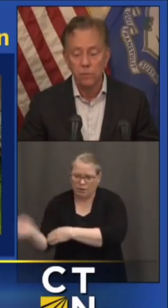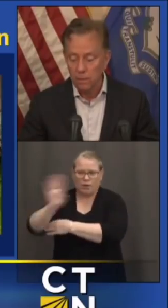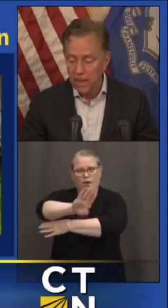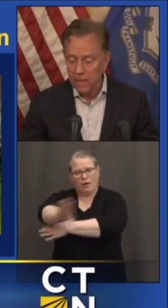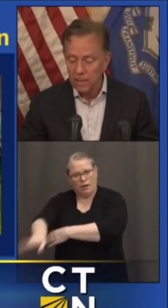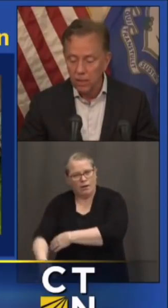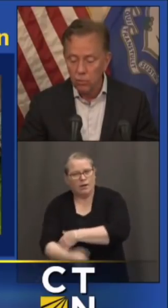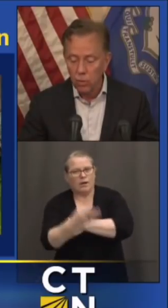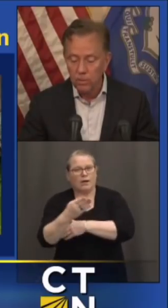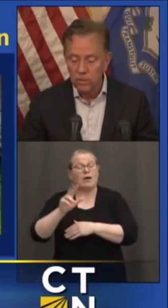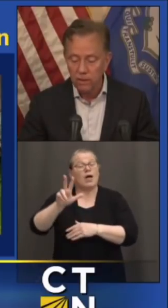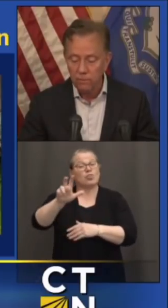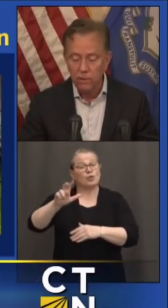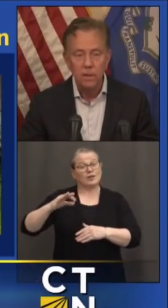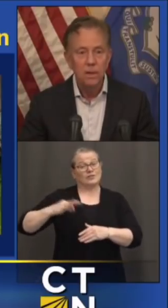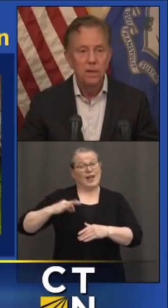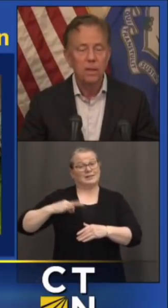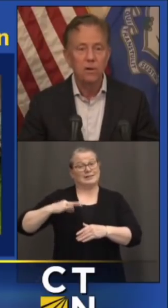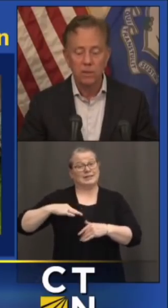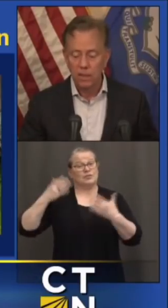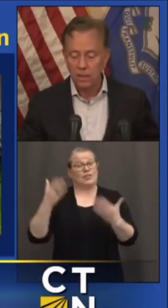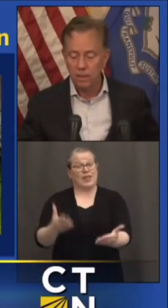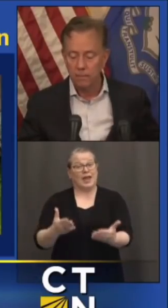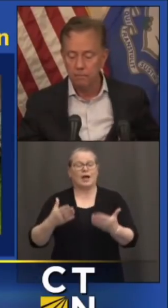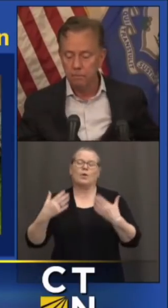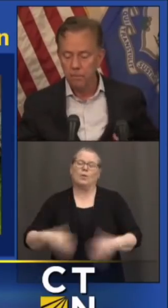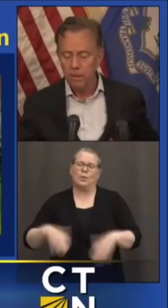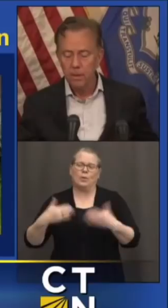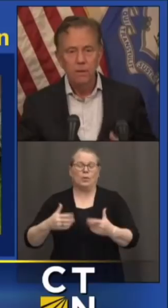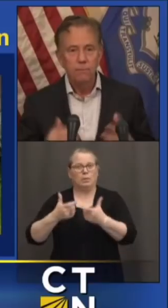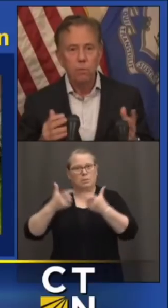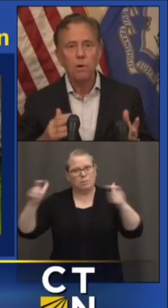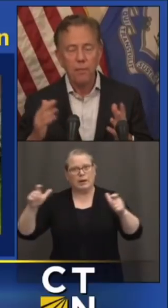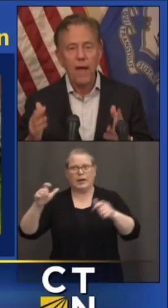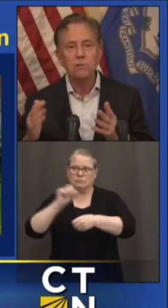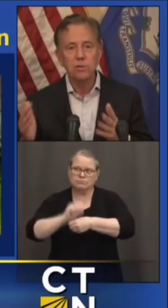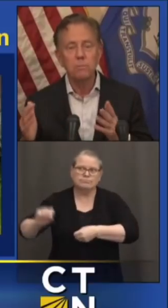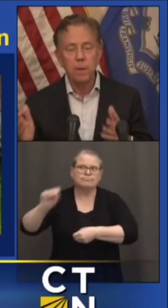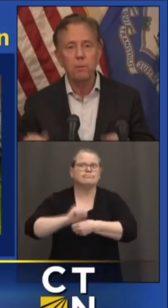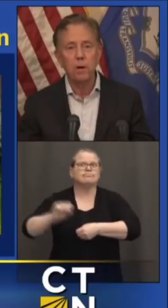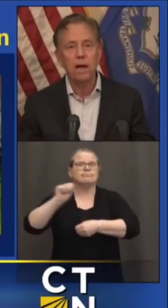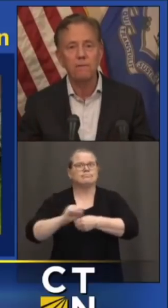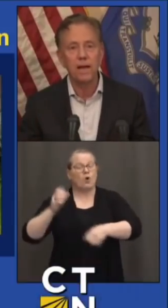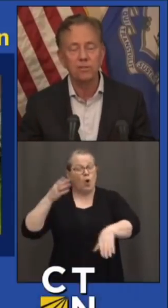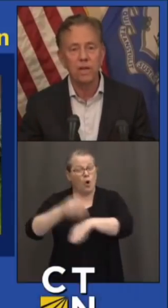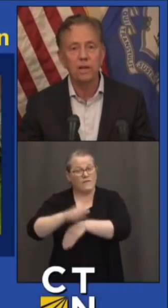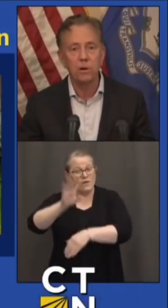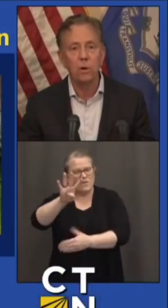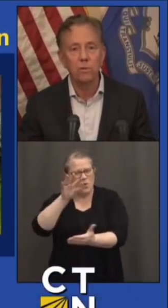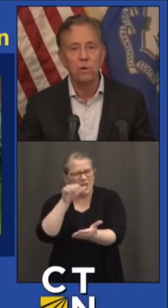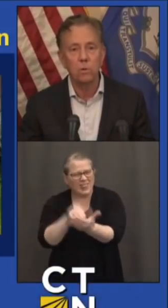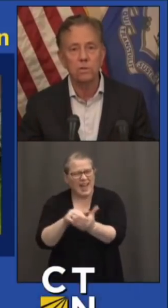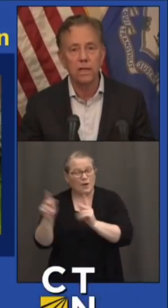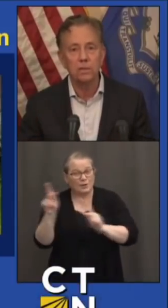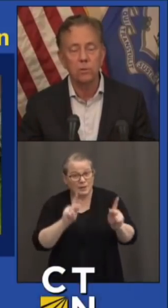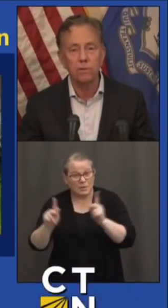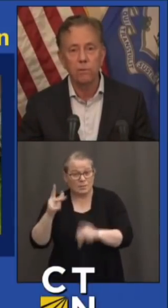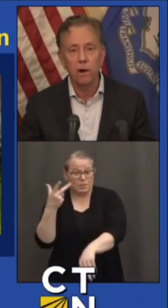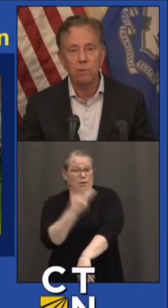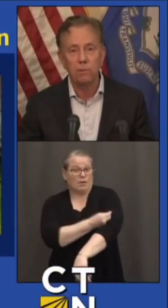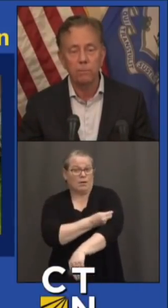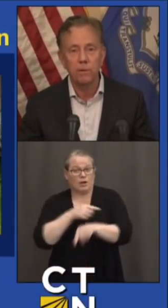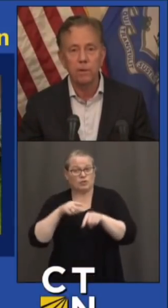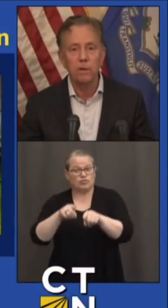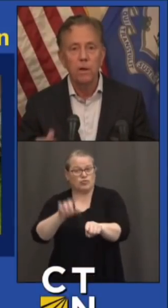who made an enormous effort. There at the 4,000 people got vaccinated over the course of that